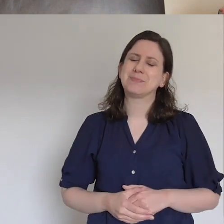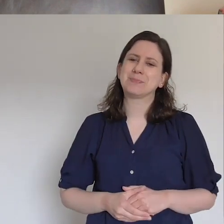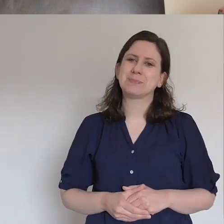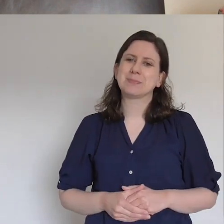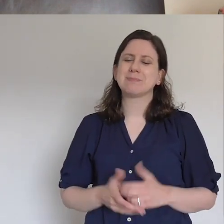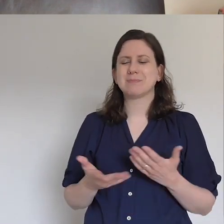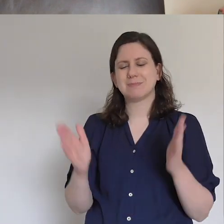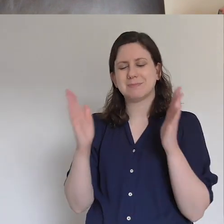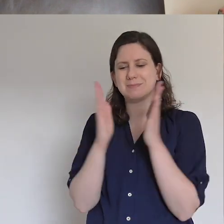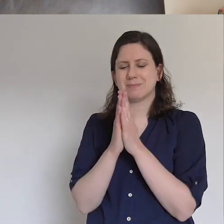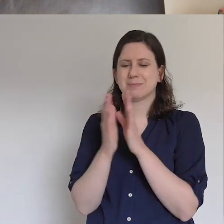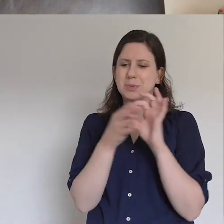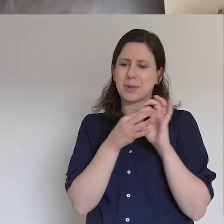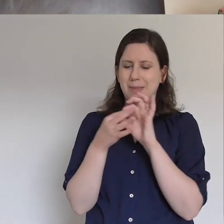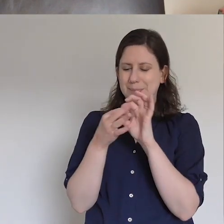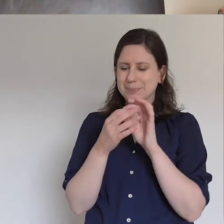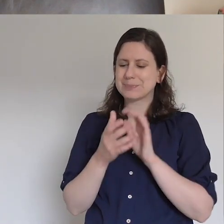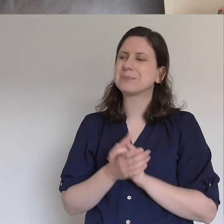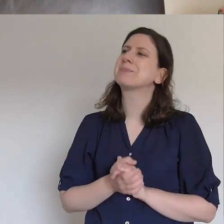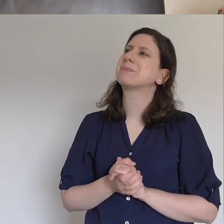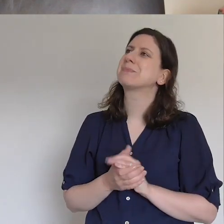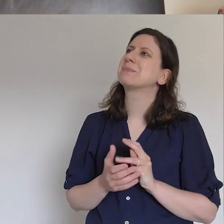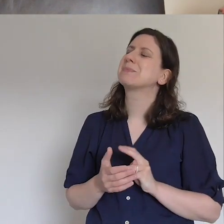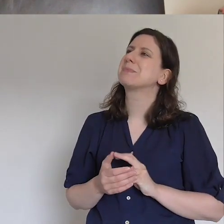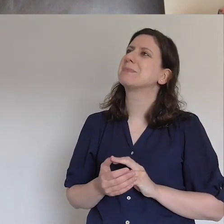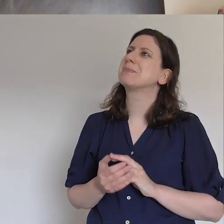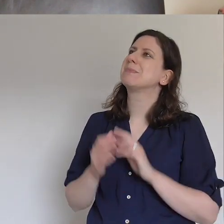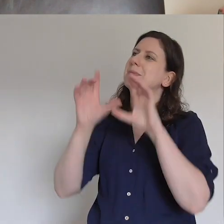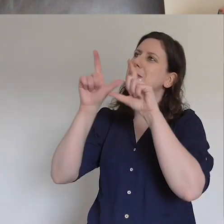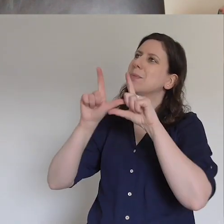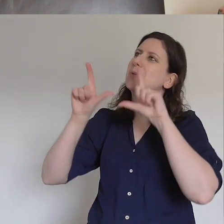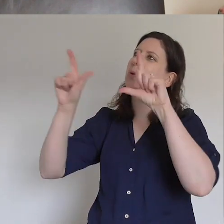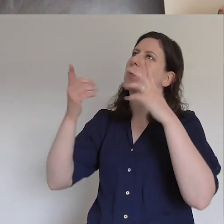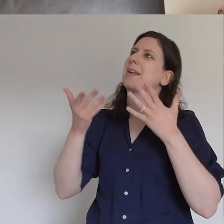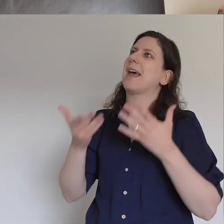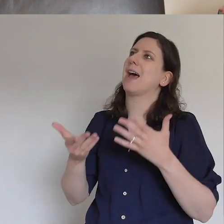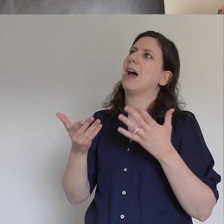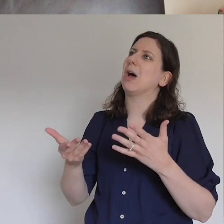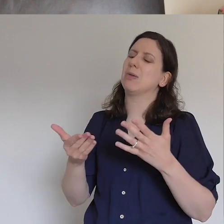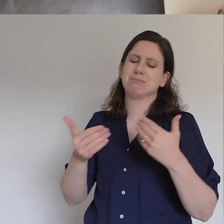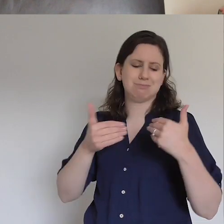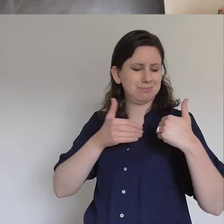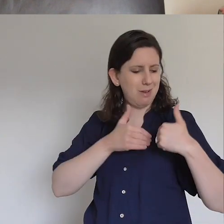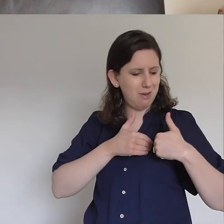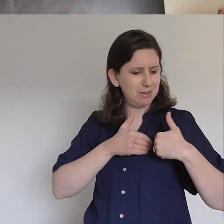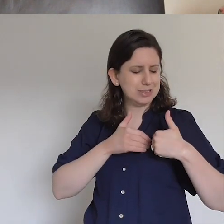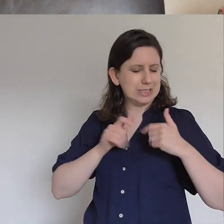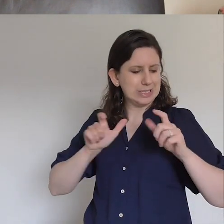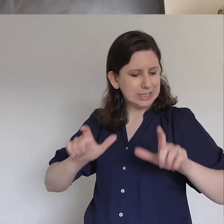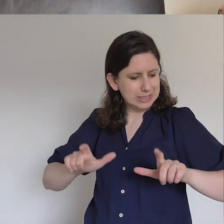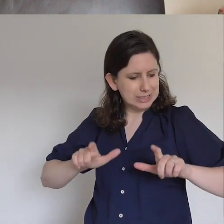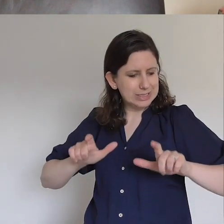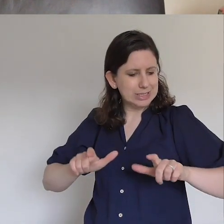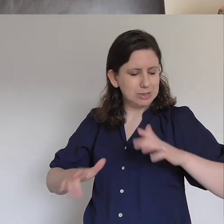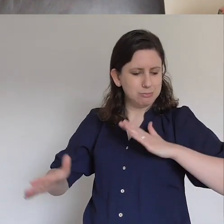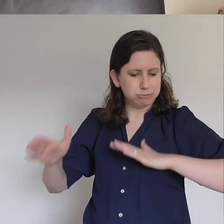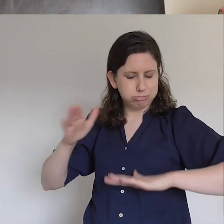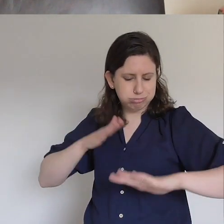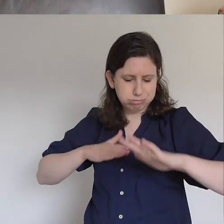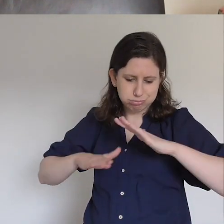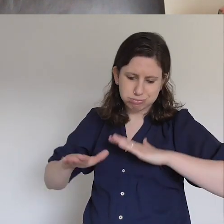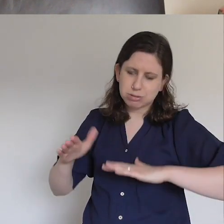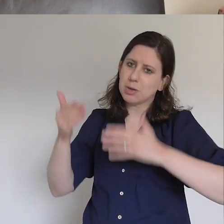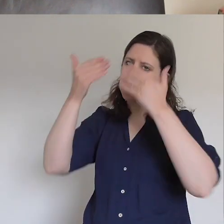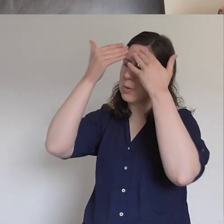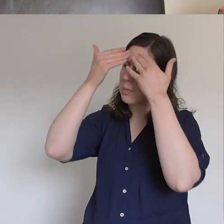So, let's pray. And Lord, we just still our hearts before your throne this morning. And we just worship